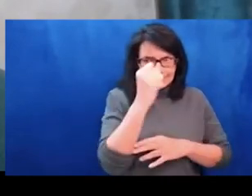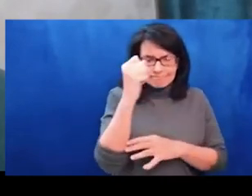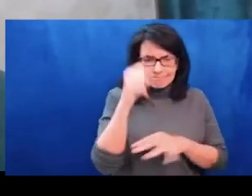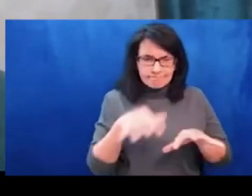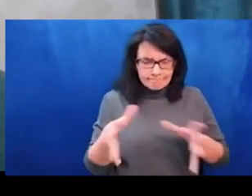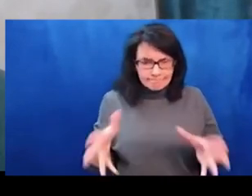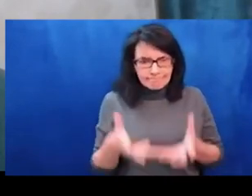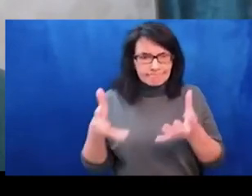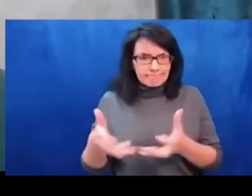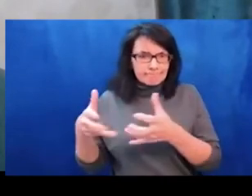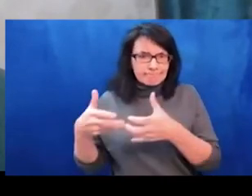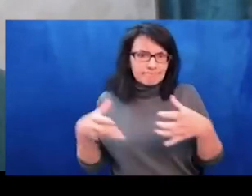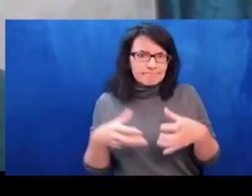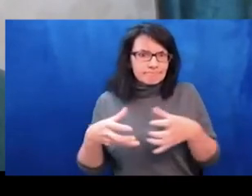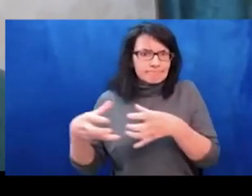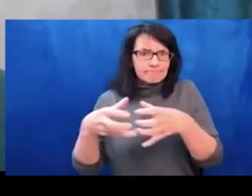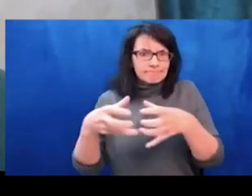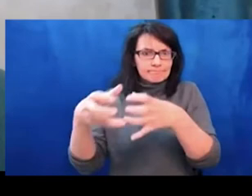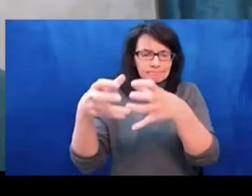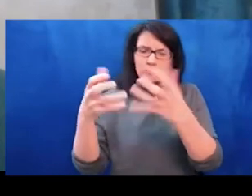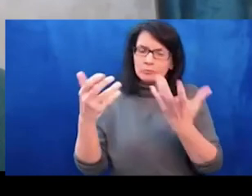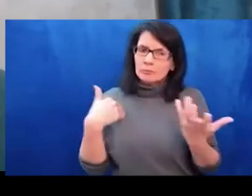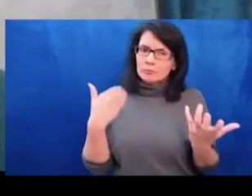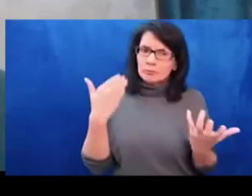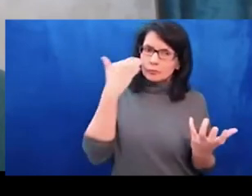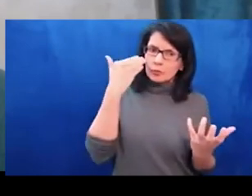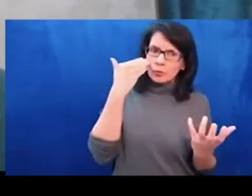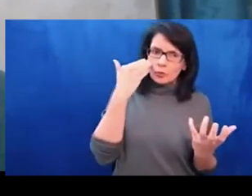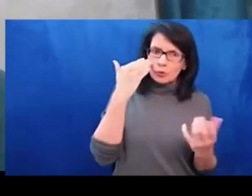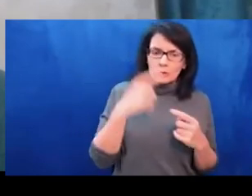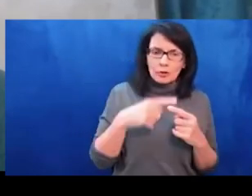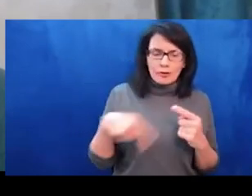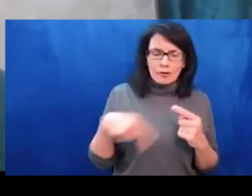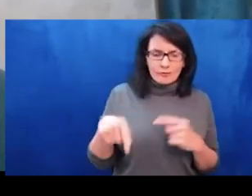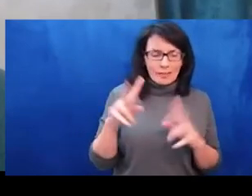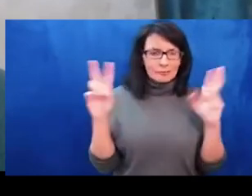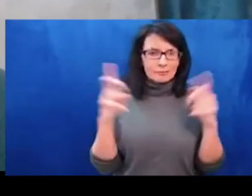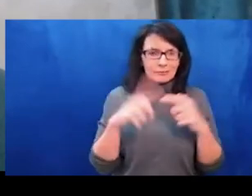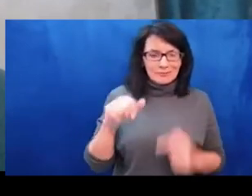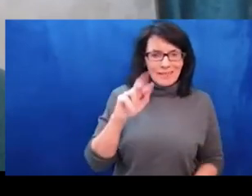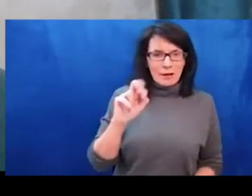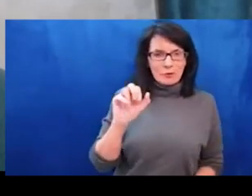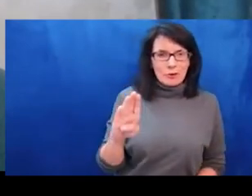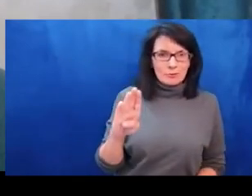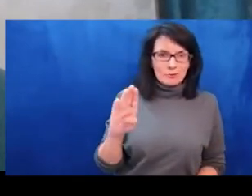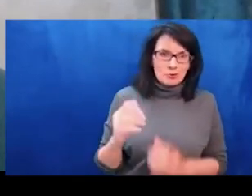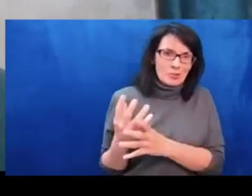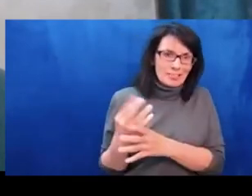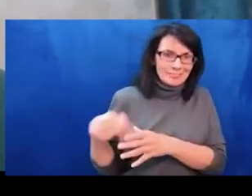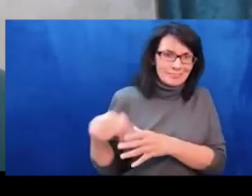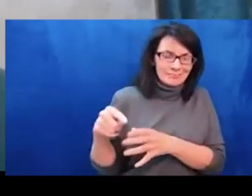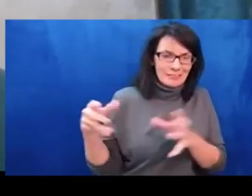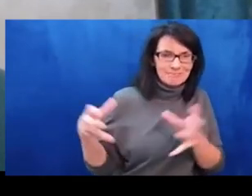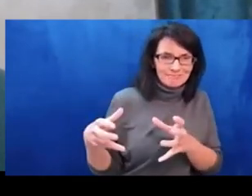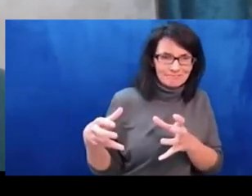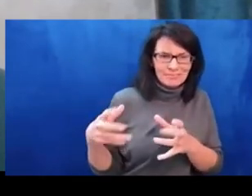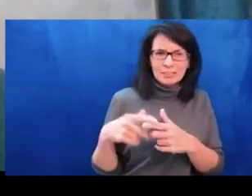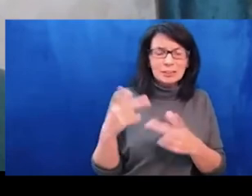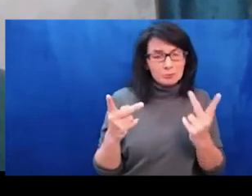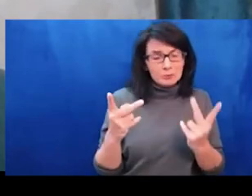al-Assad. It's good to remind you that Assad dynasty is in power in Syria since 1970.